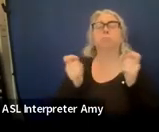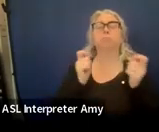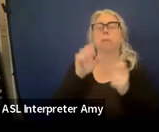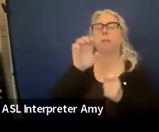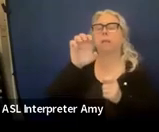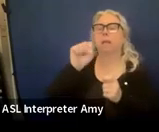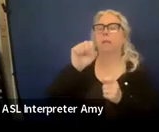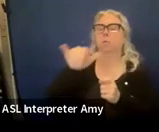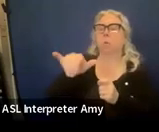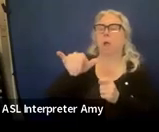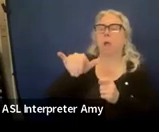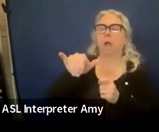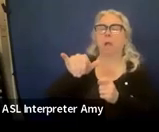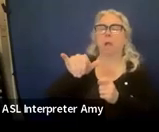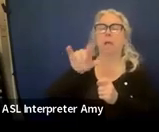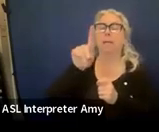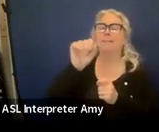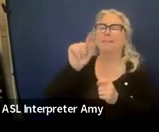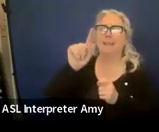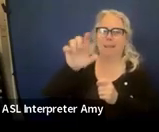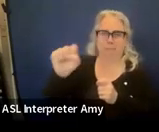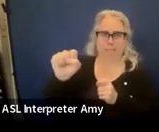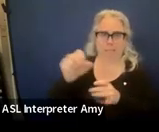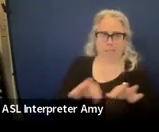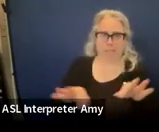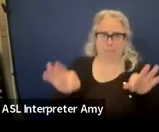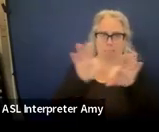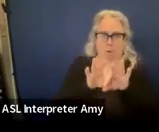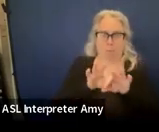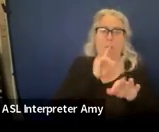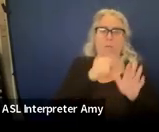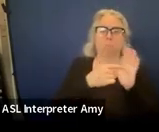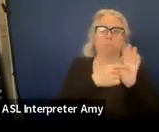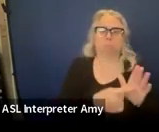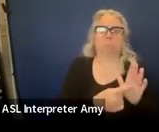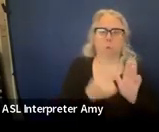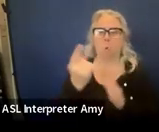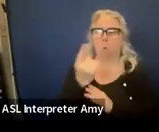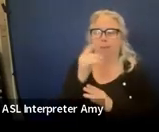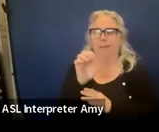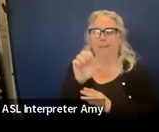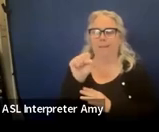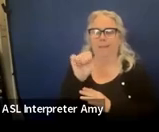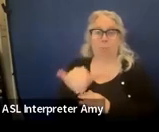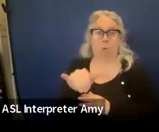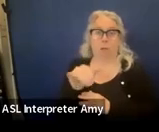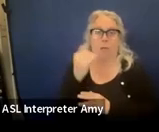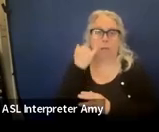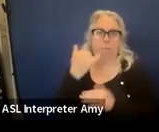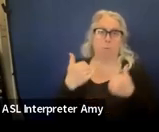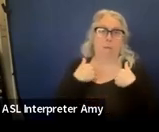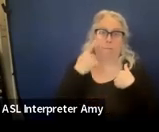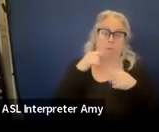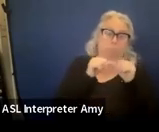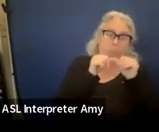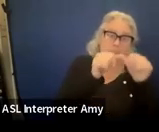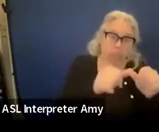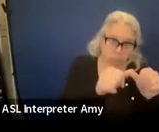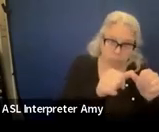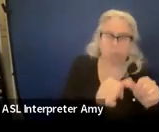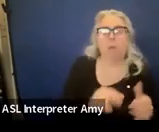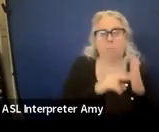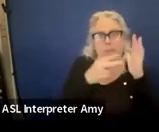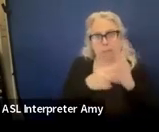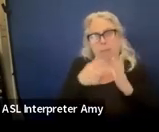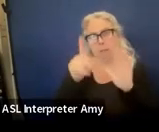dates so that they're reflective of just ESY. Because if you have it for the duration, that means that they then